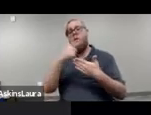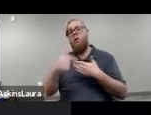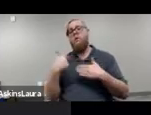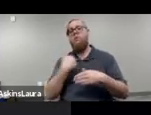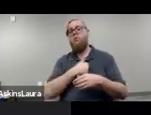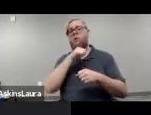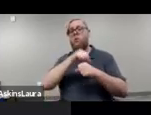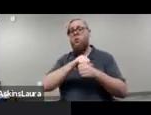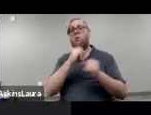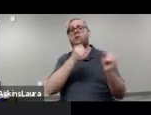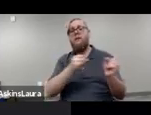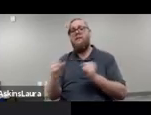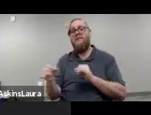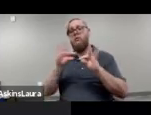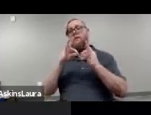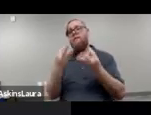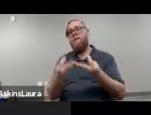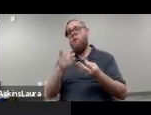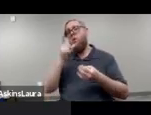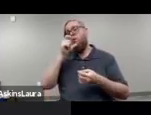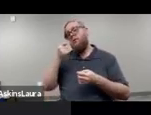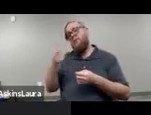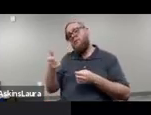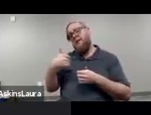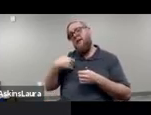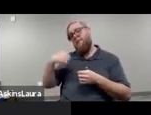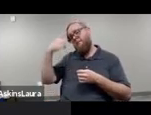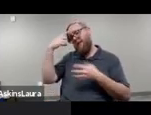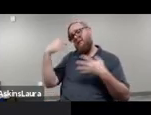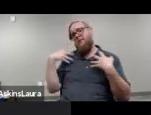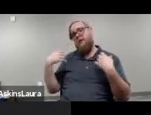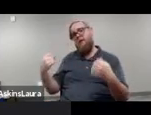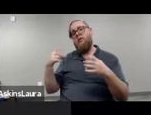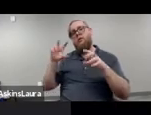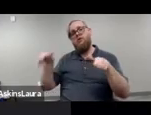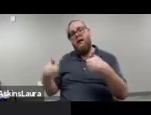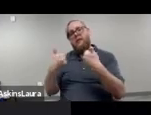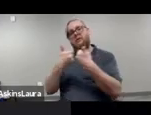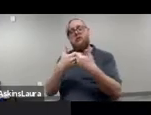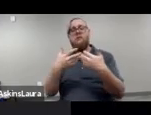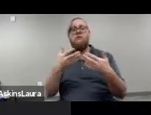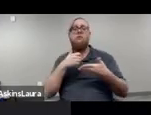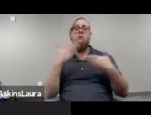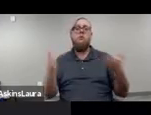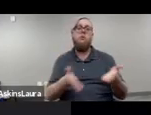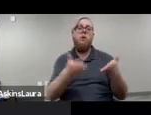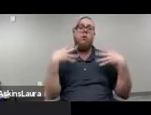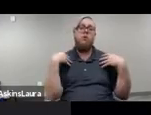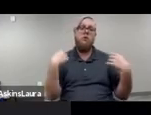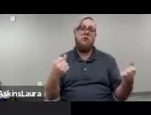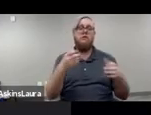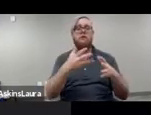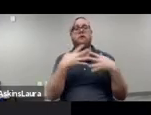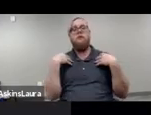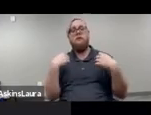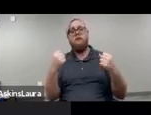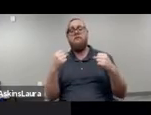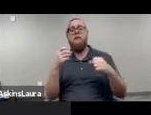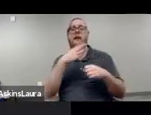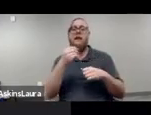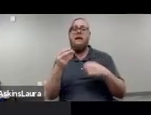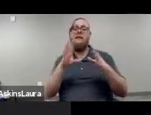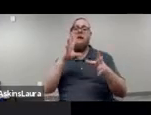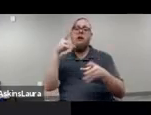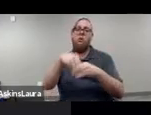individuals and families, um, with mental health challenges to promote wellness and recovery, prevention, and improved access to